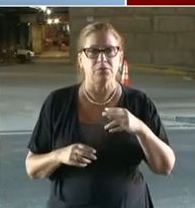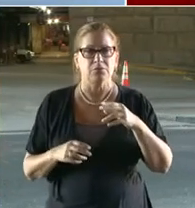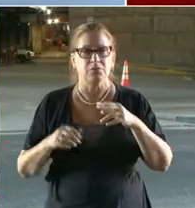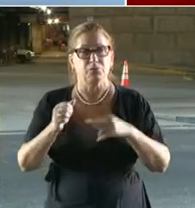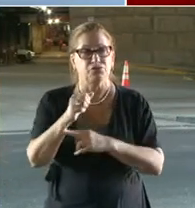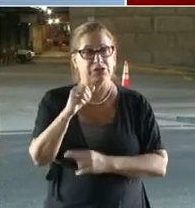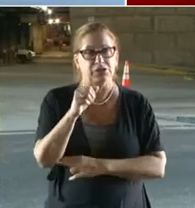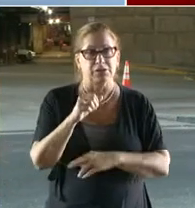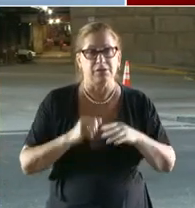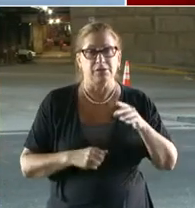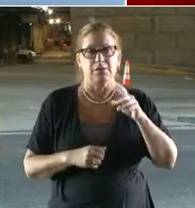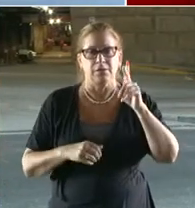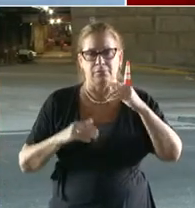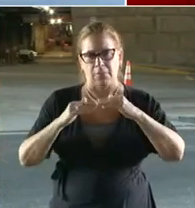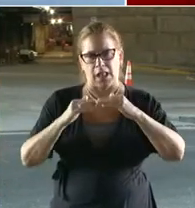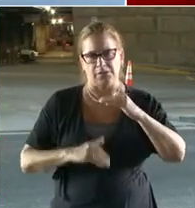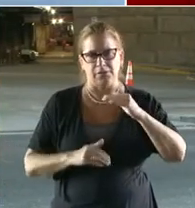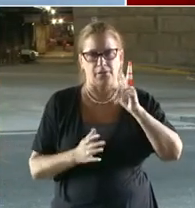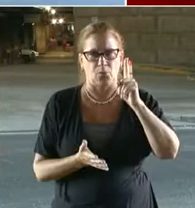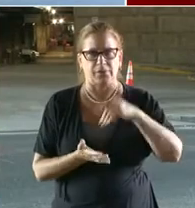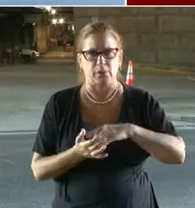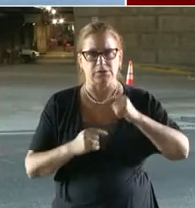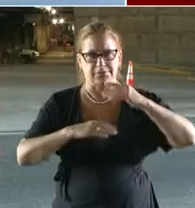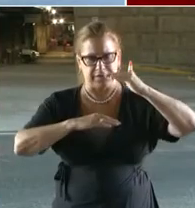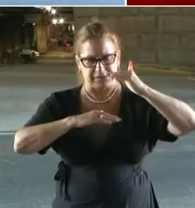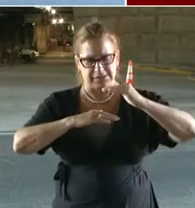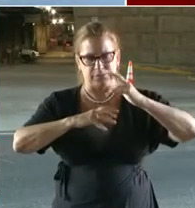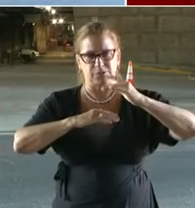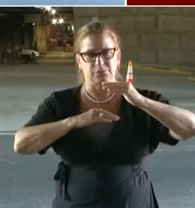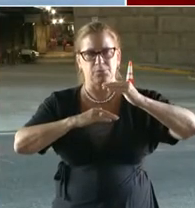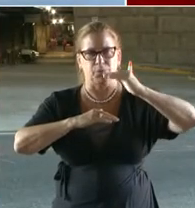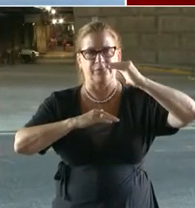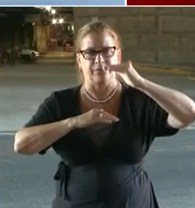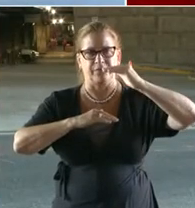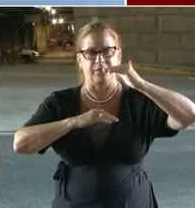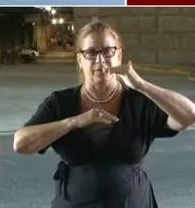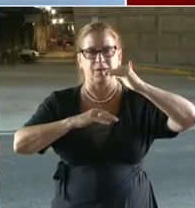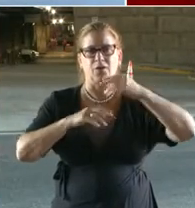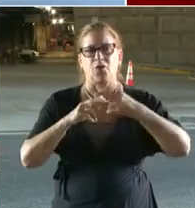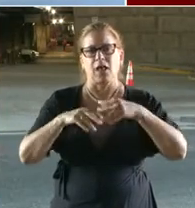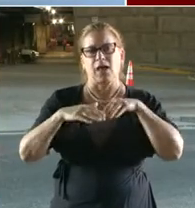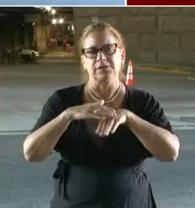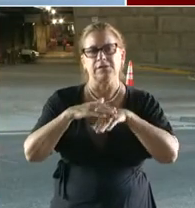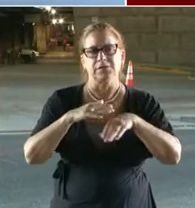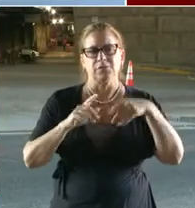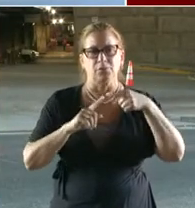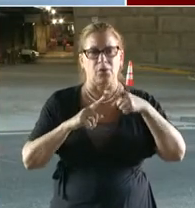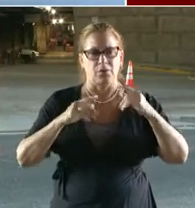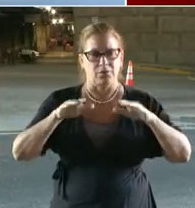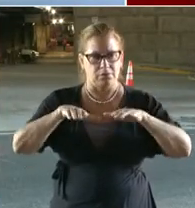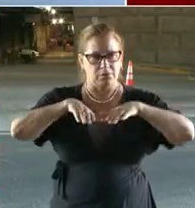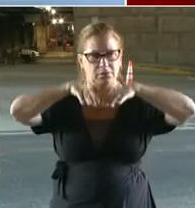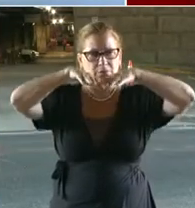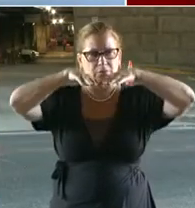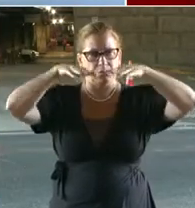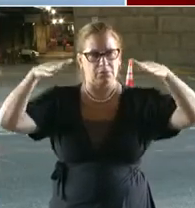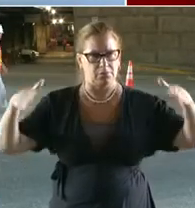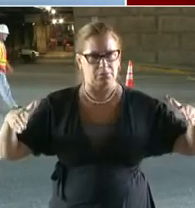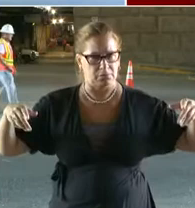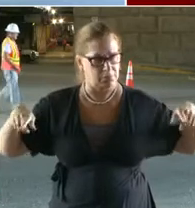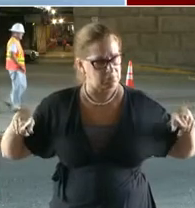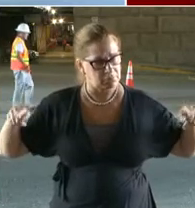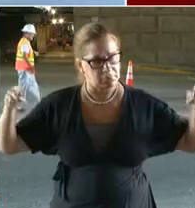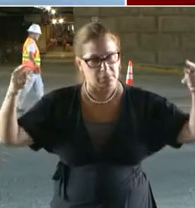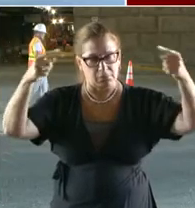by the by the vehicle. So that is available access point right now. We also have the Minnesota Avenue underground trail that goes to the Minnesota